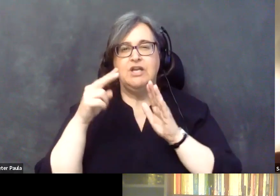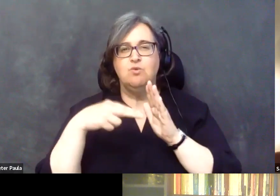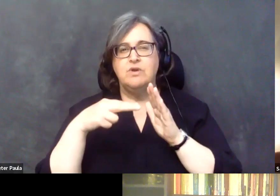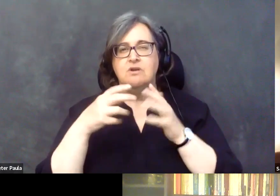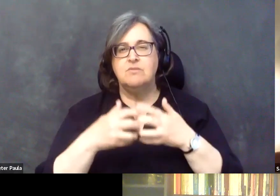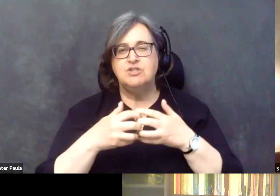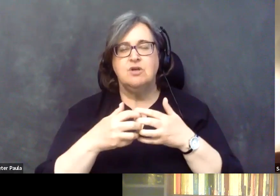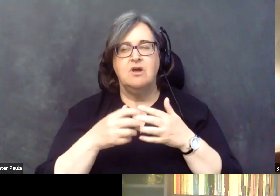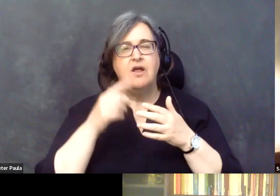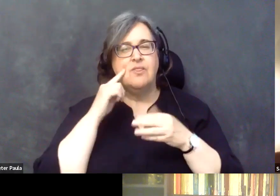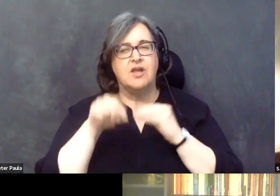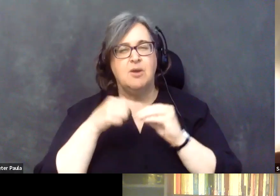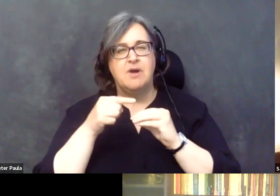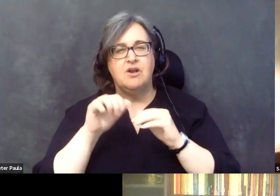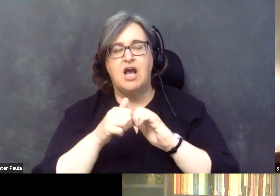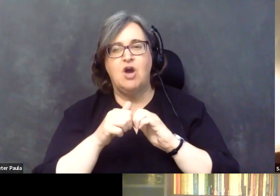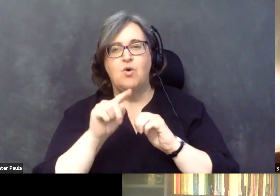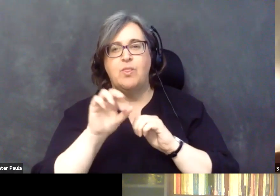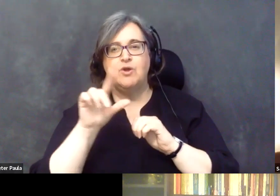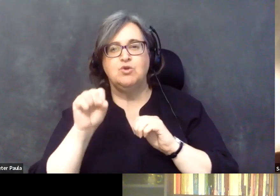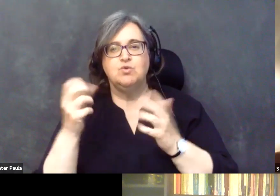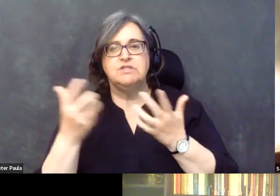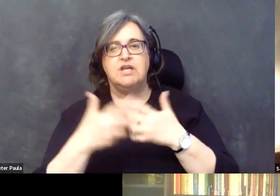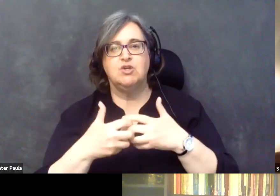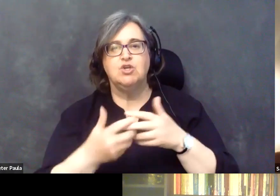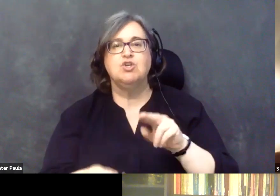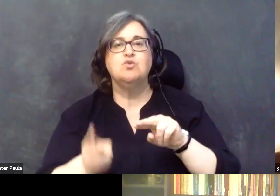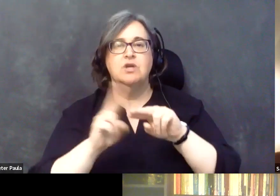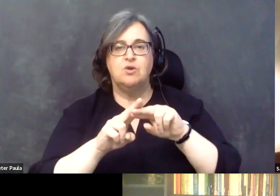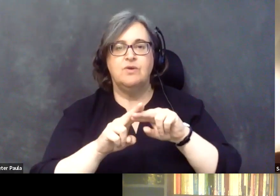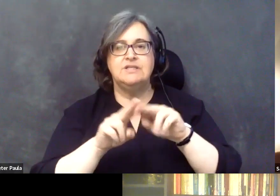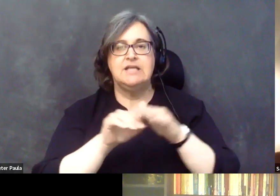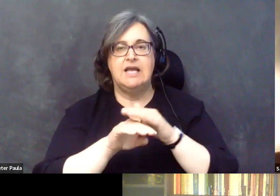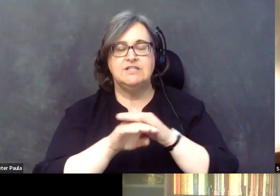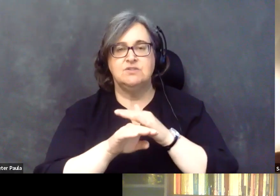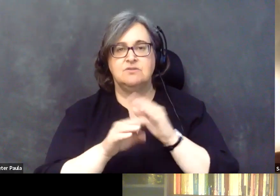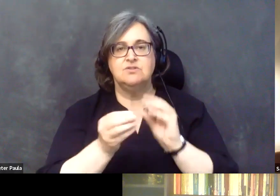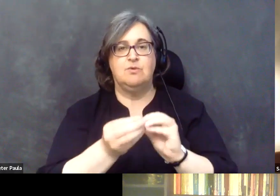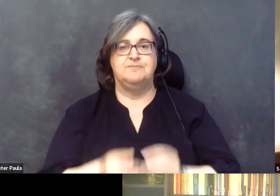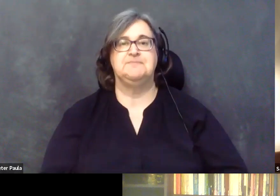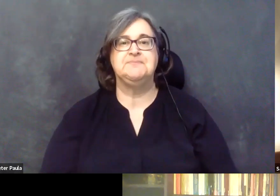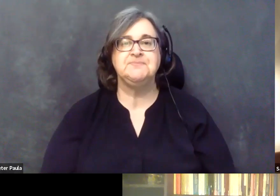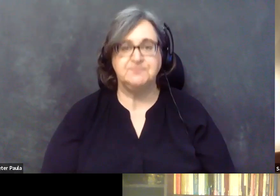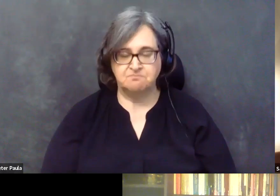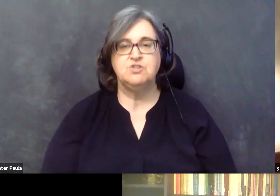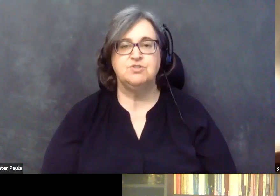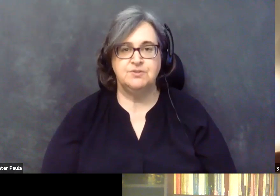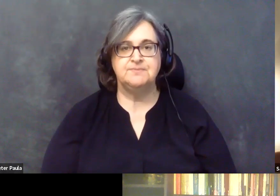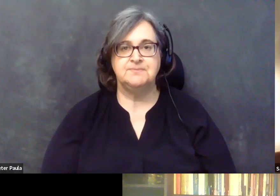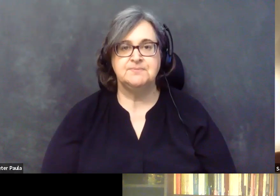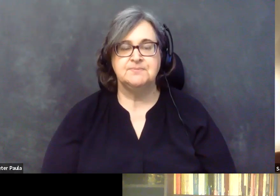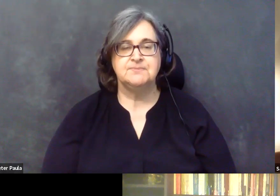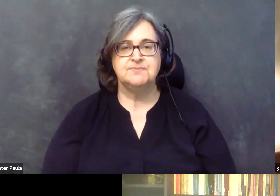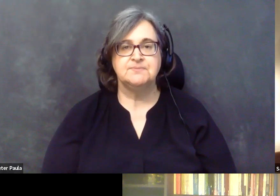these tools integrate and work together to increase access, um, even more? Sure. I